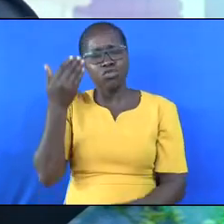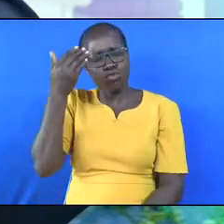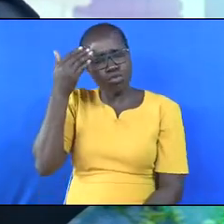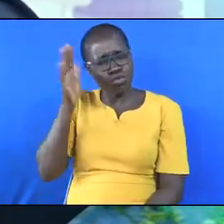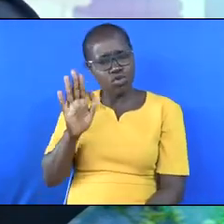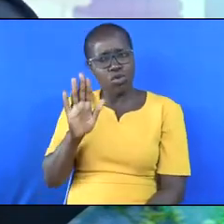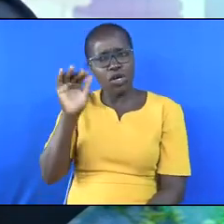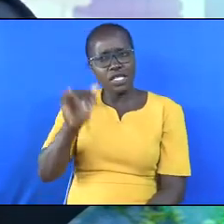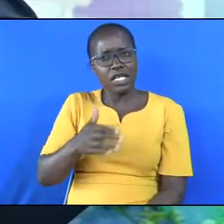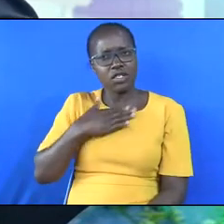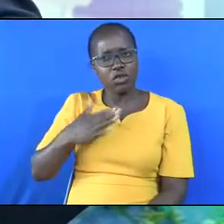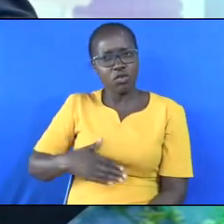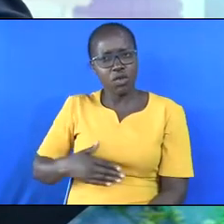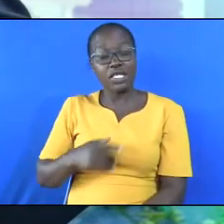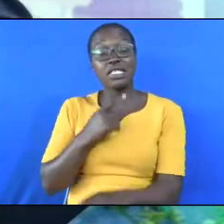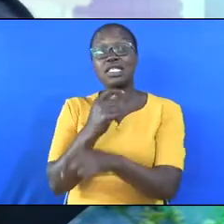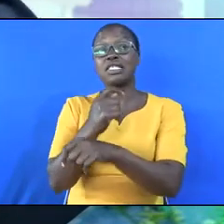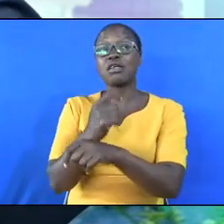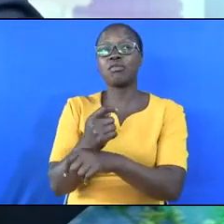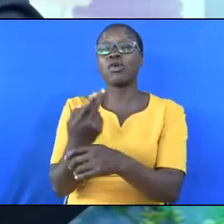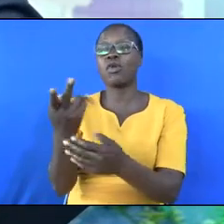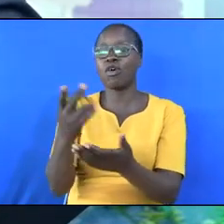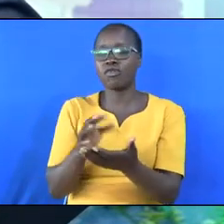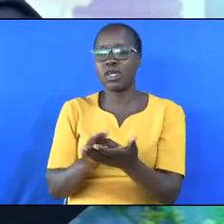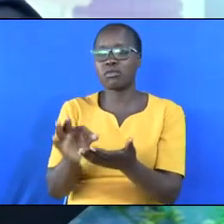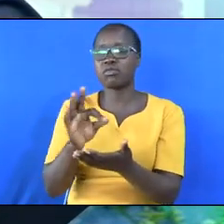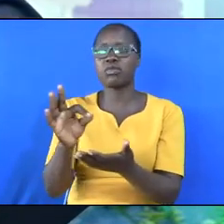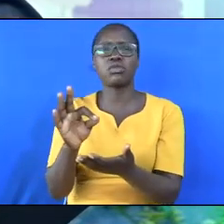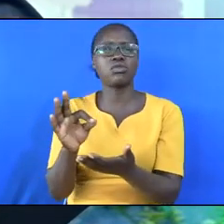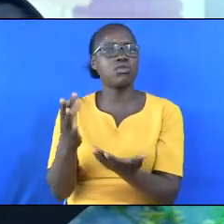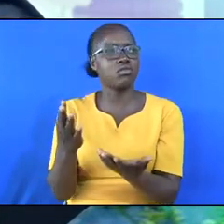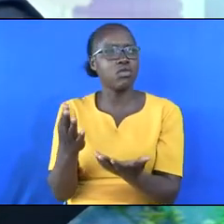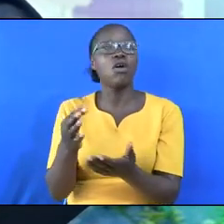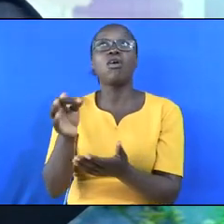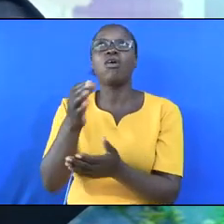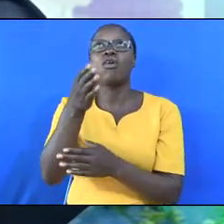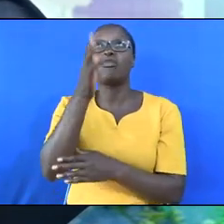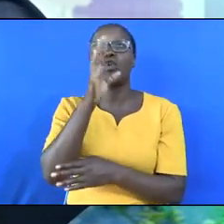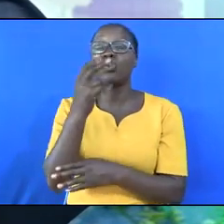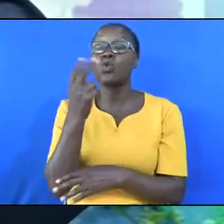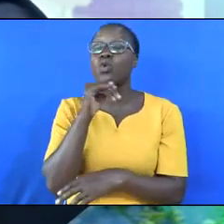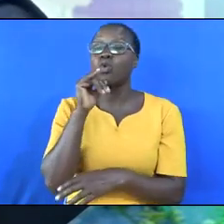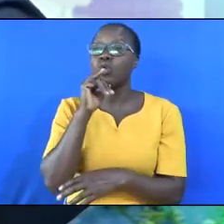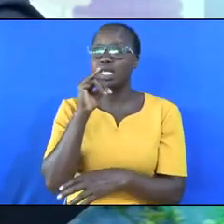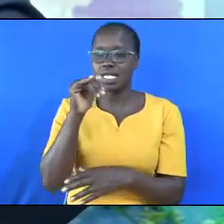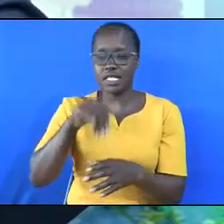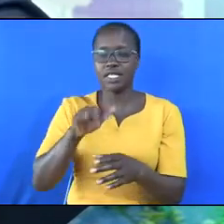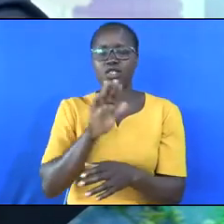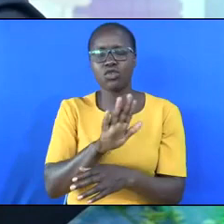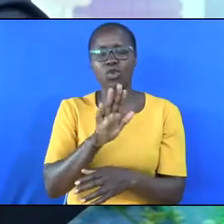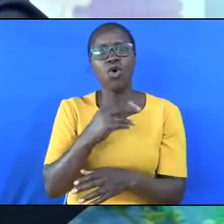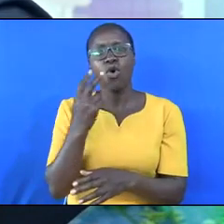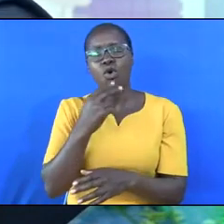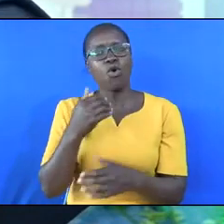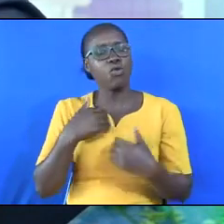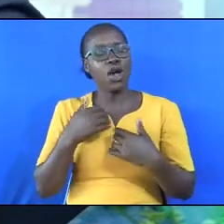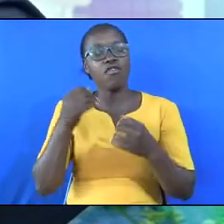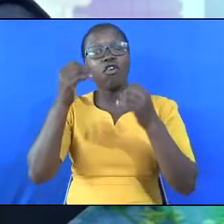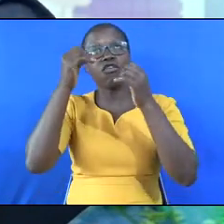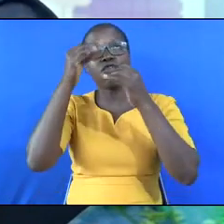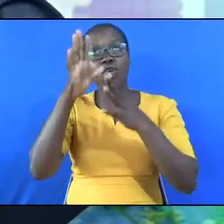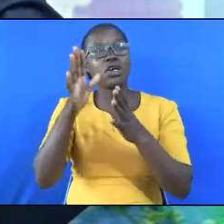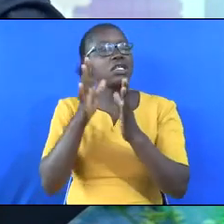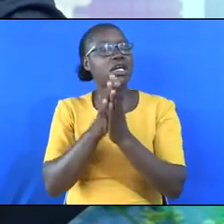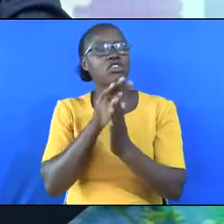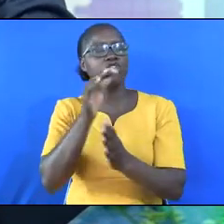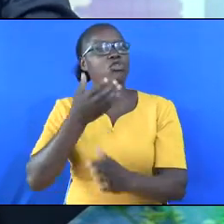that your body is a temple of the Spirit of God who is in you, whom you have from God and